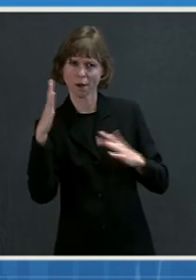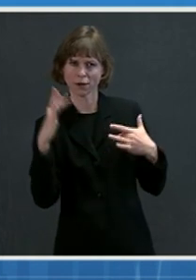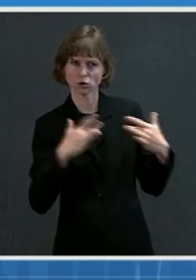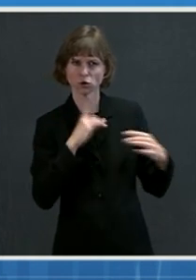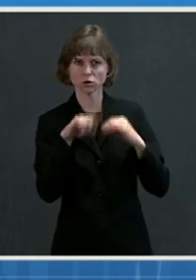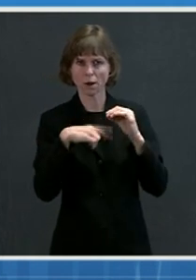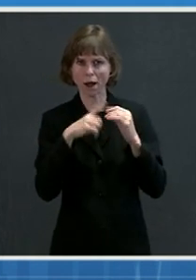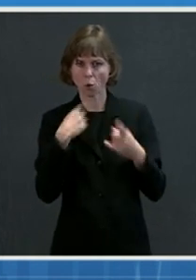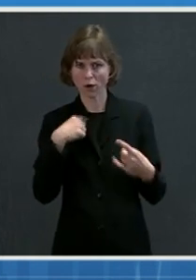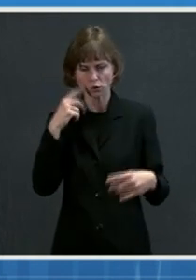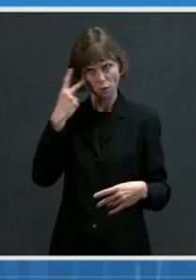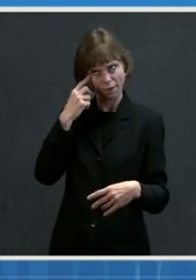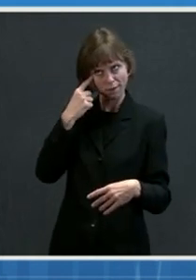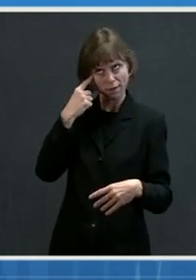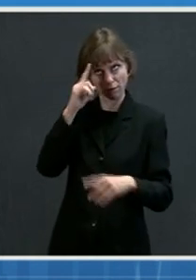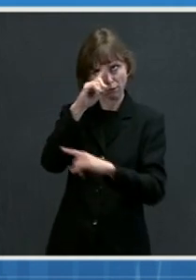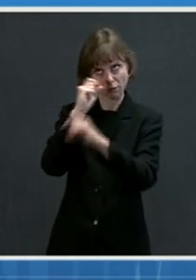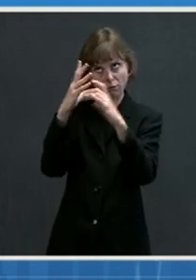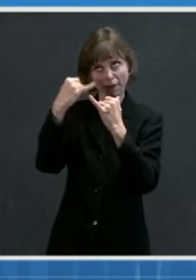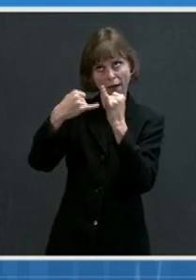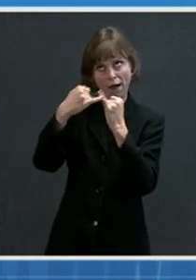you look to that end of May goal?